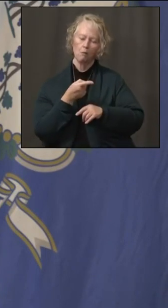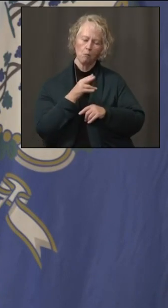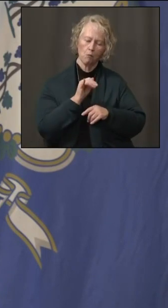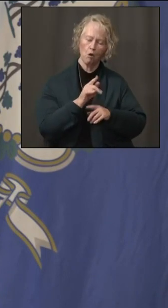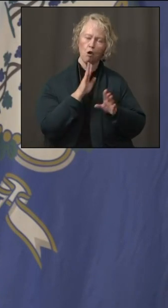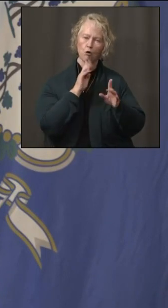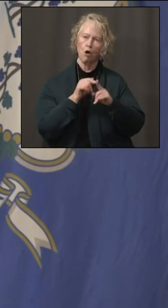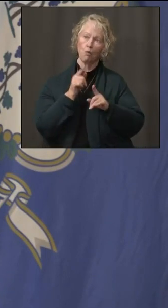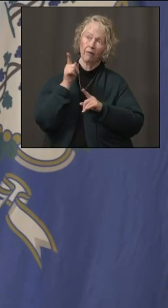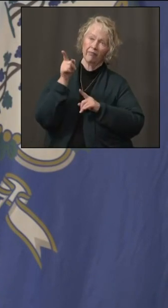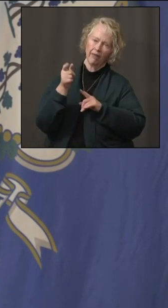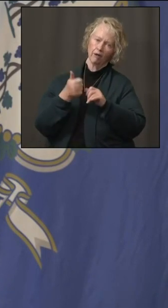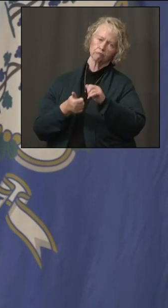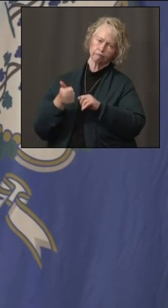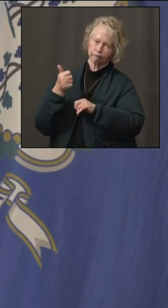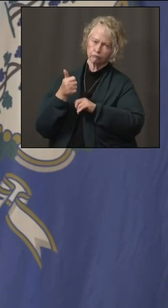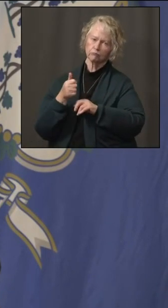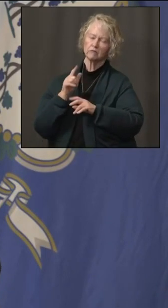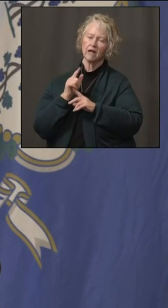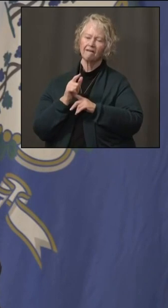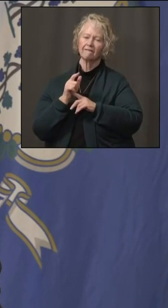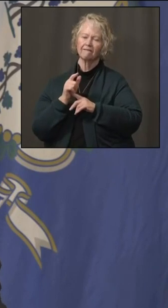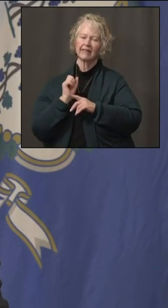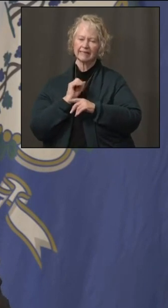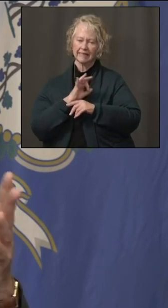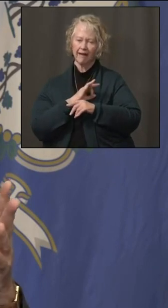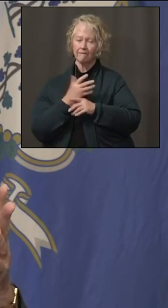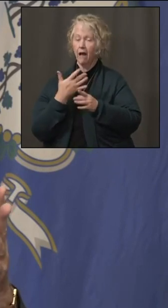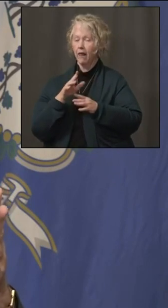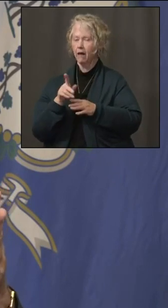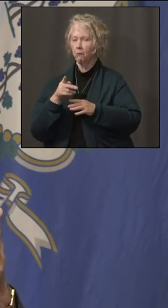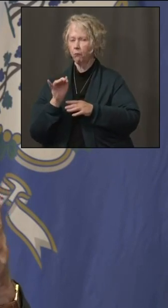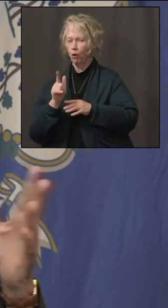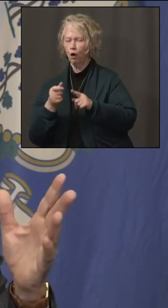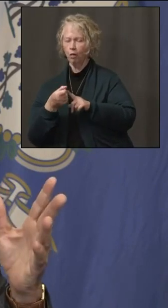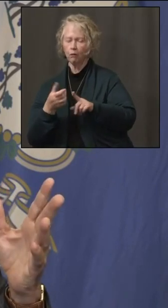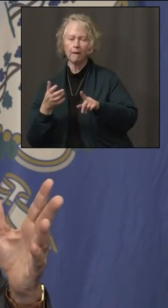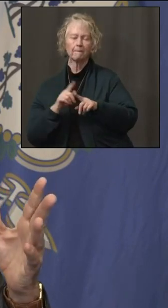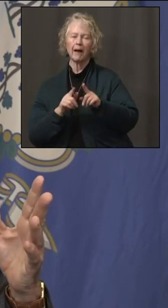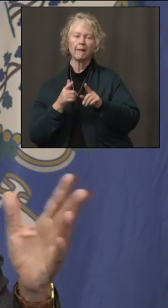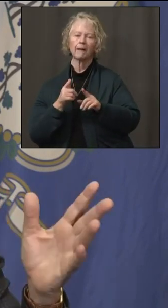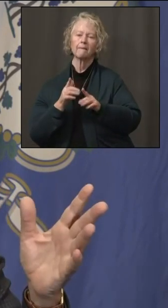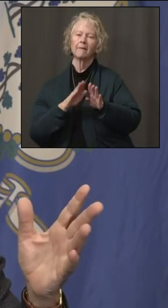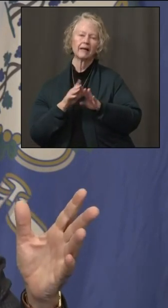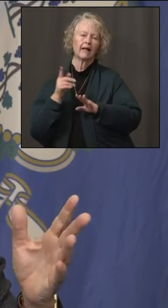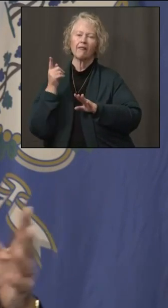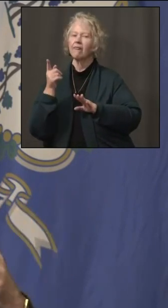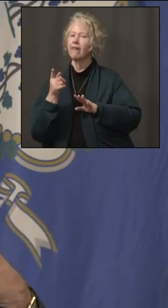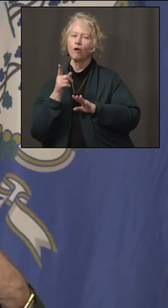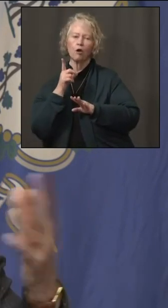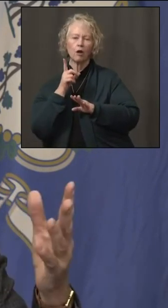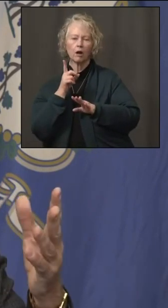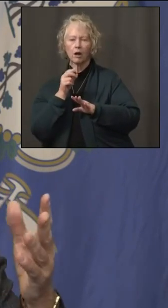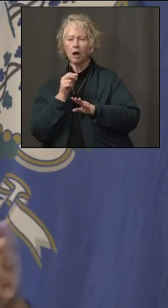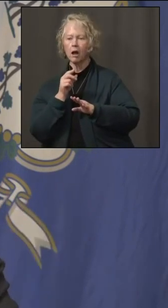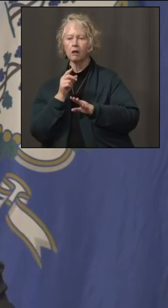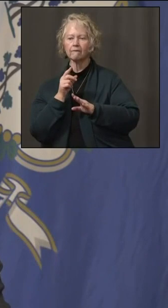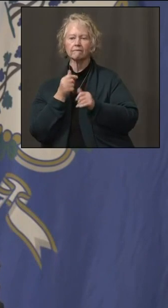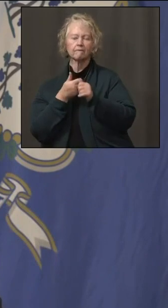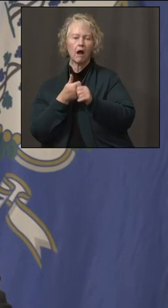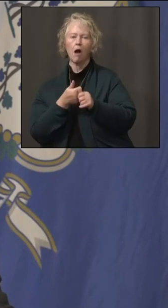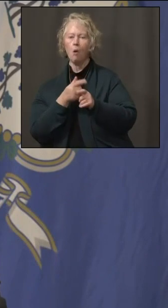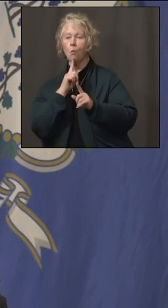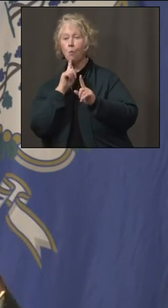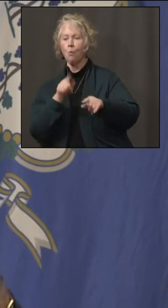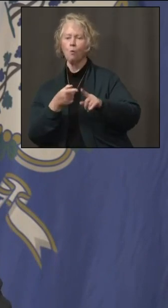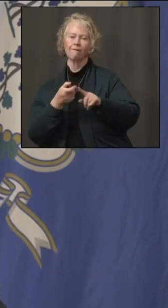their chief of staff quite a bit, and I'll let him. But basically, they are still not doing anything on a statewide basis